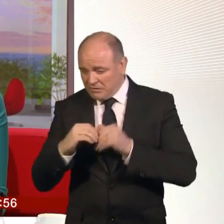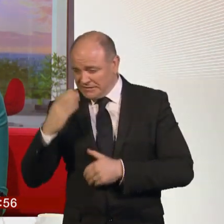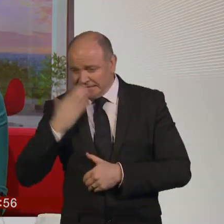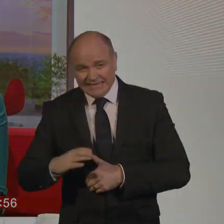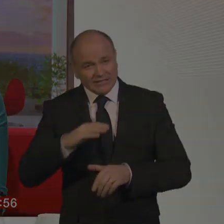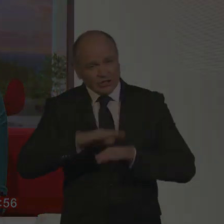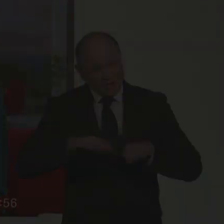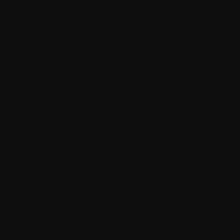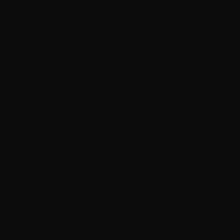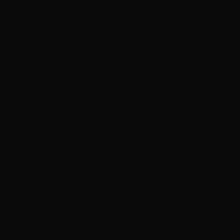many comments this week. We're reading them all. reading all. We're